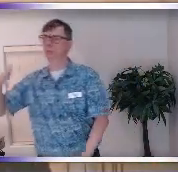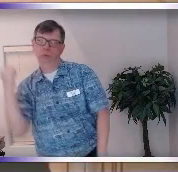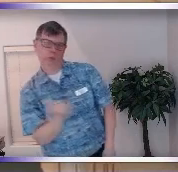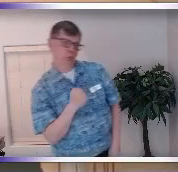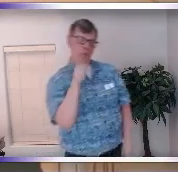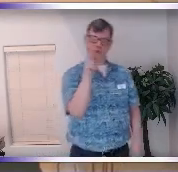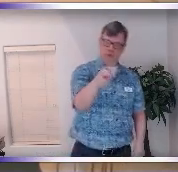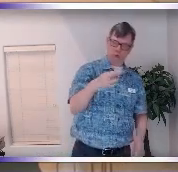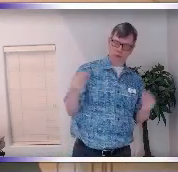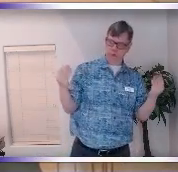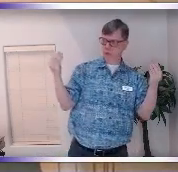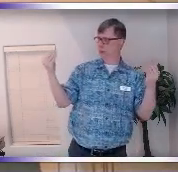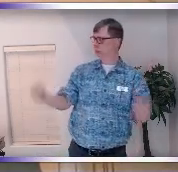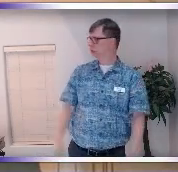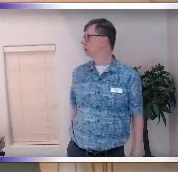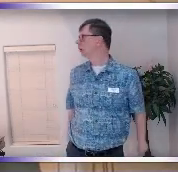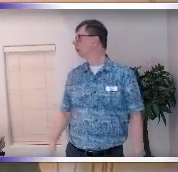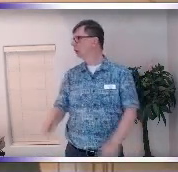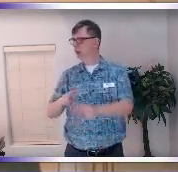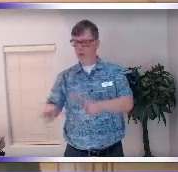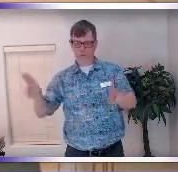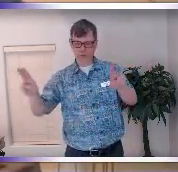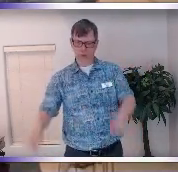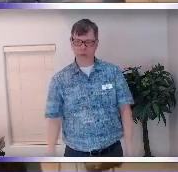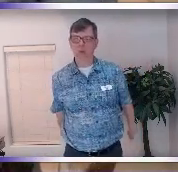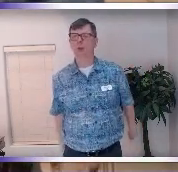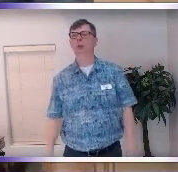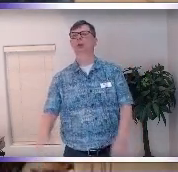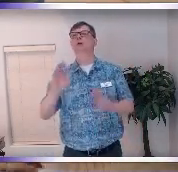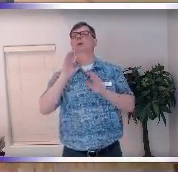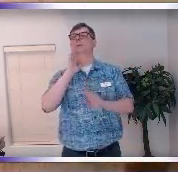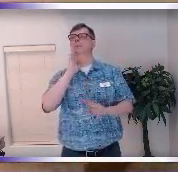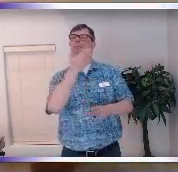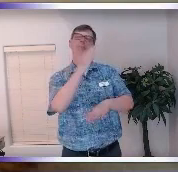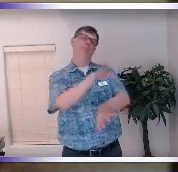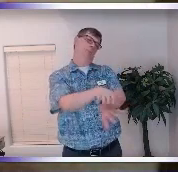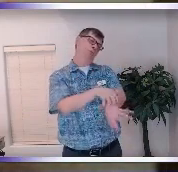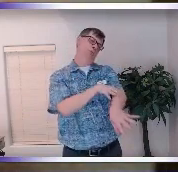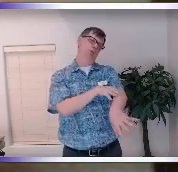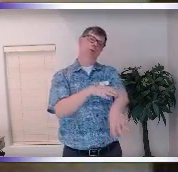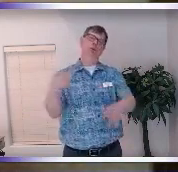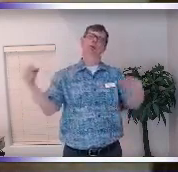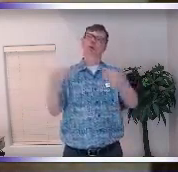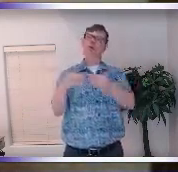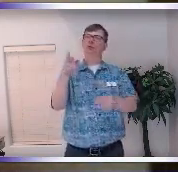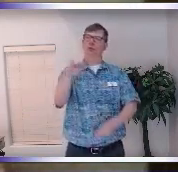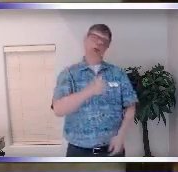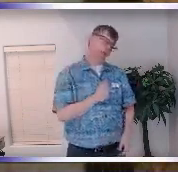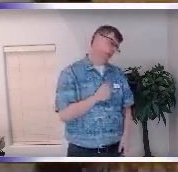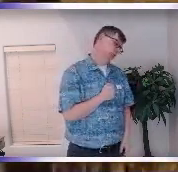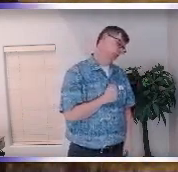stuff right own your stuff and then be gentle with yourself I have made a lot of